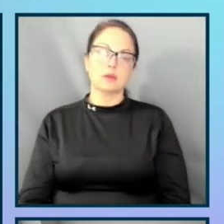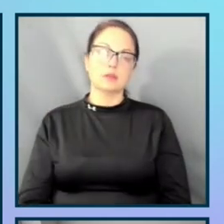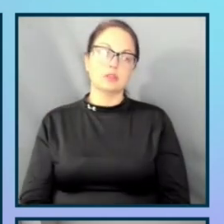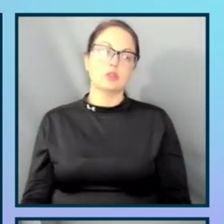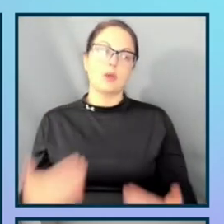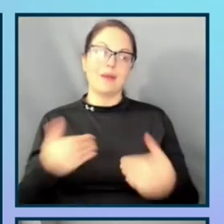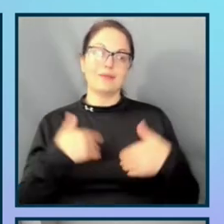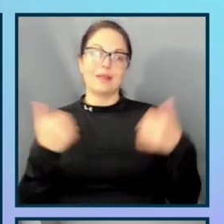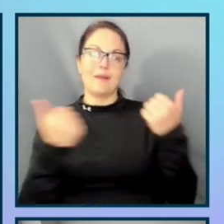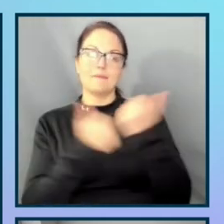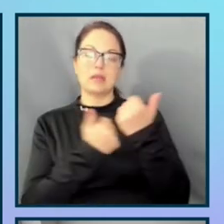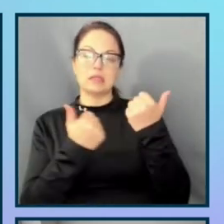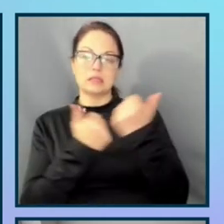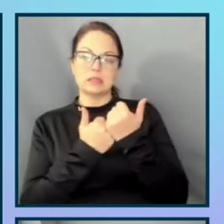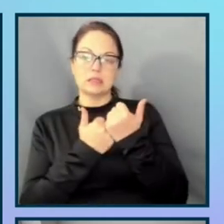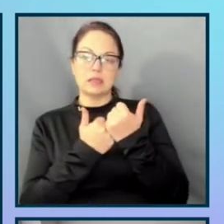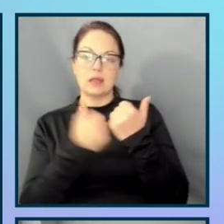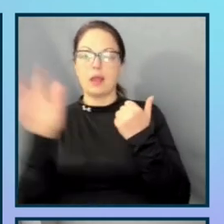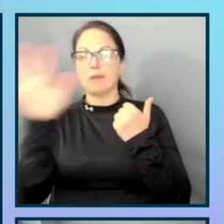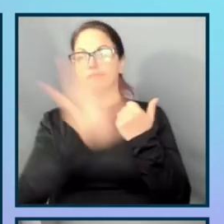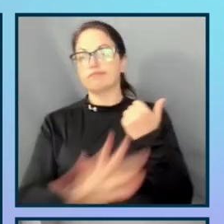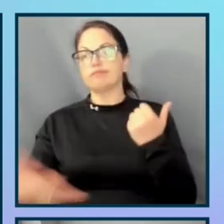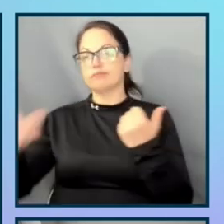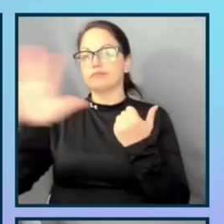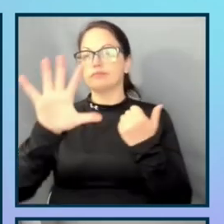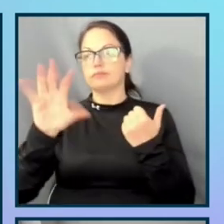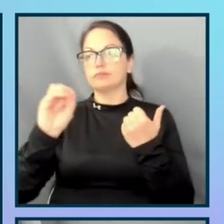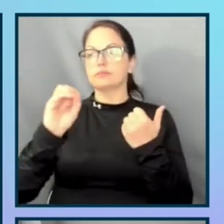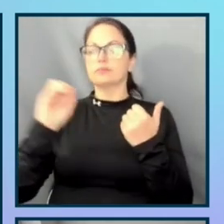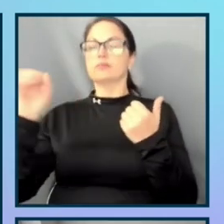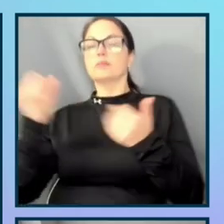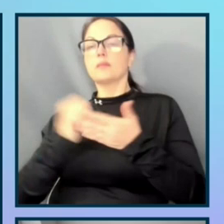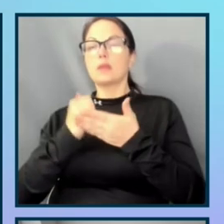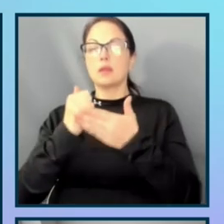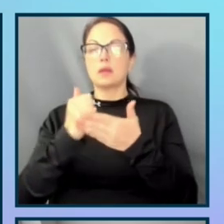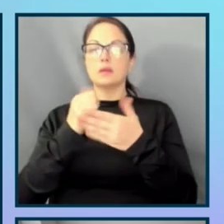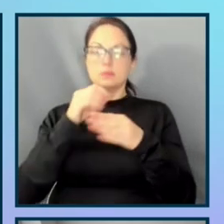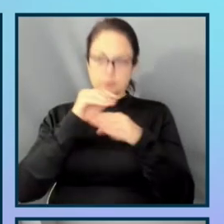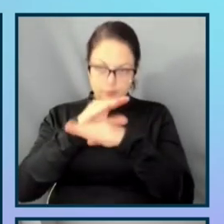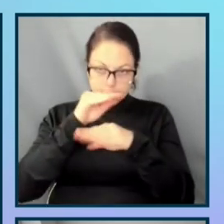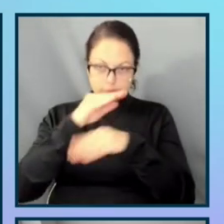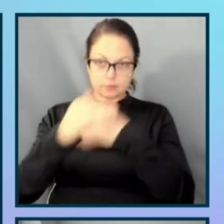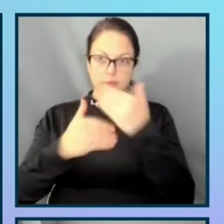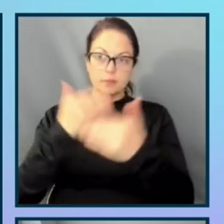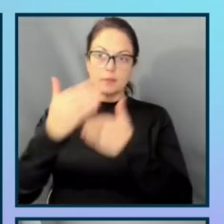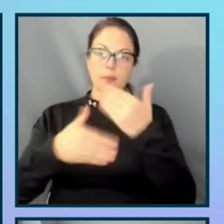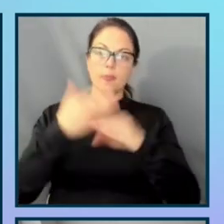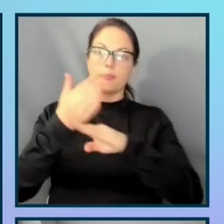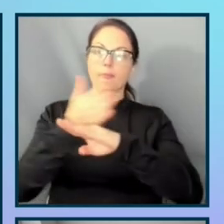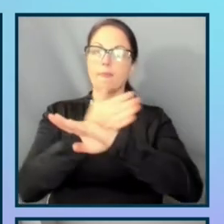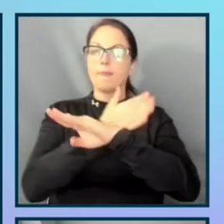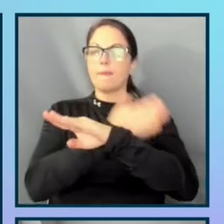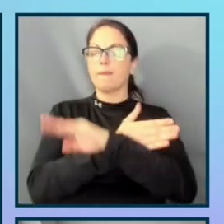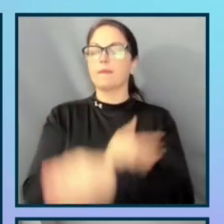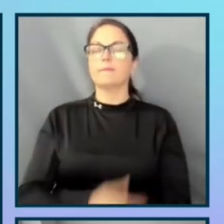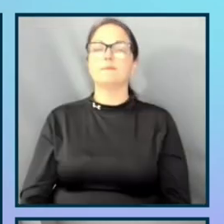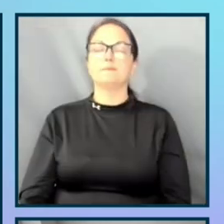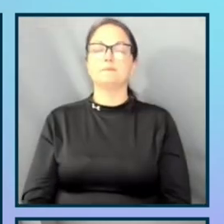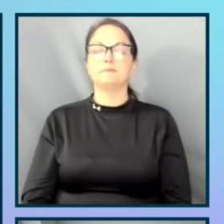all levels and across companies are definitely helpful in affecting progress, no matter how small they are, how